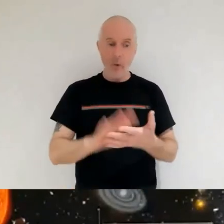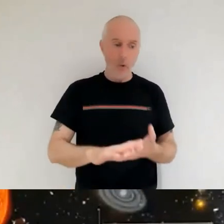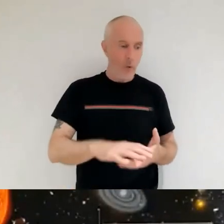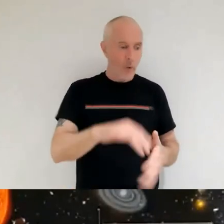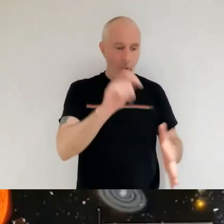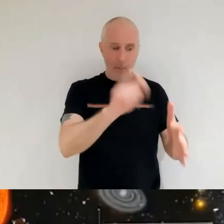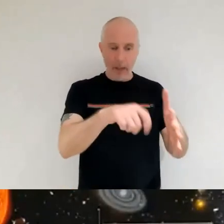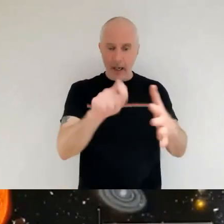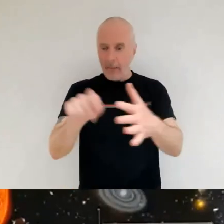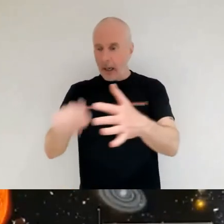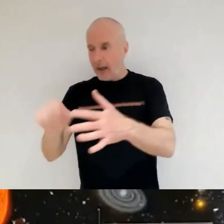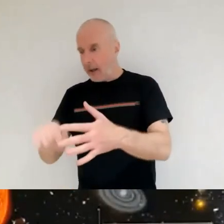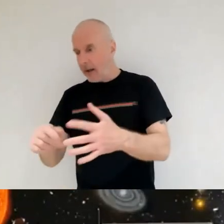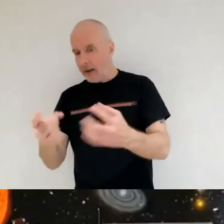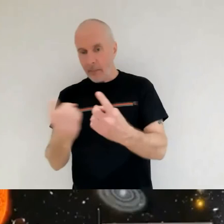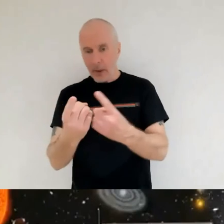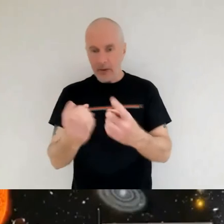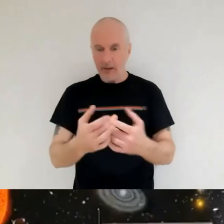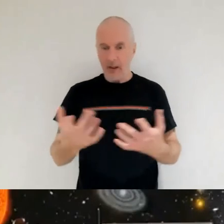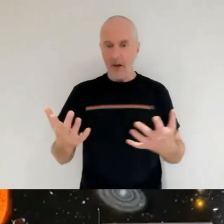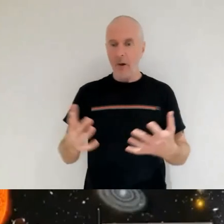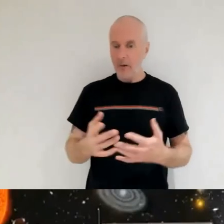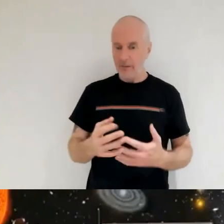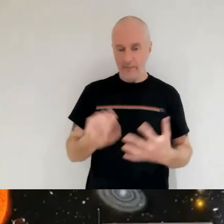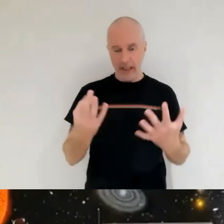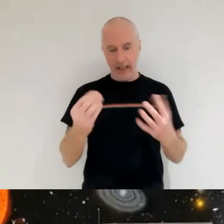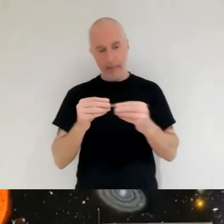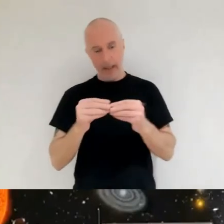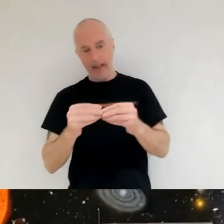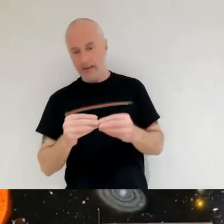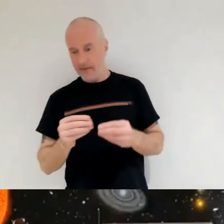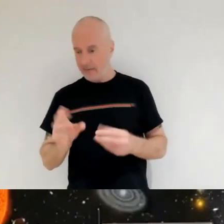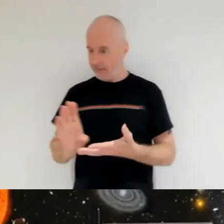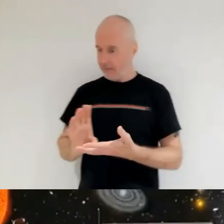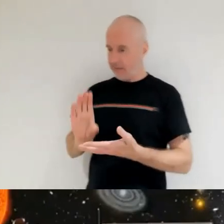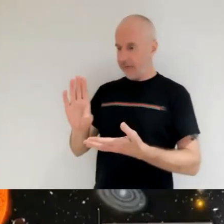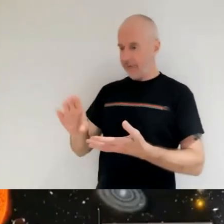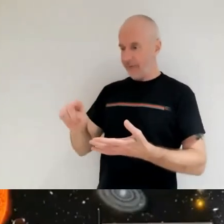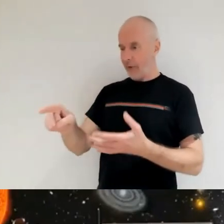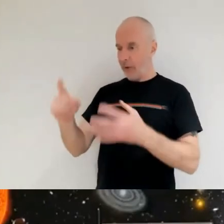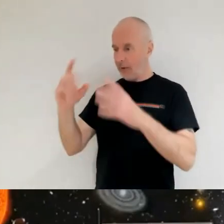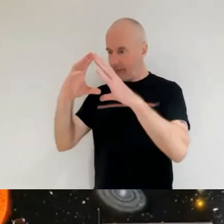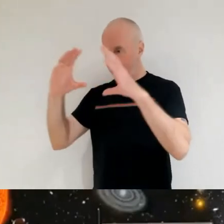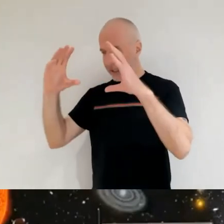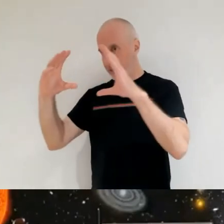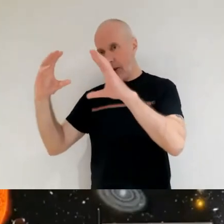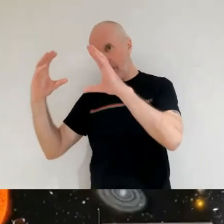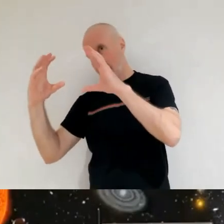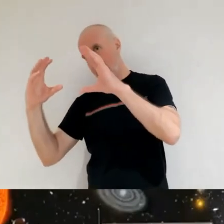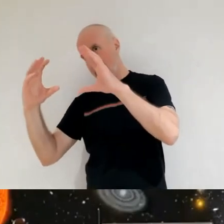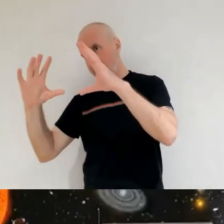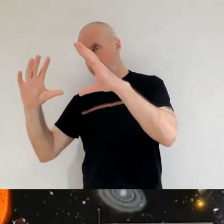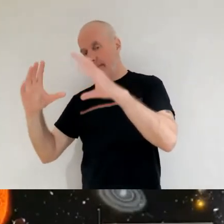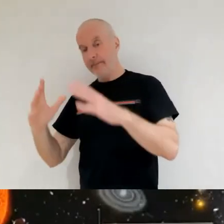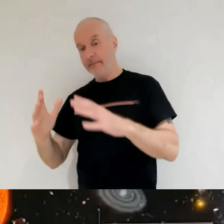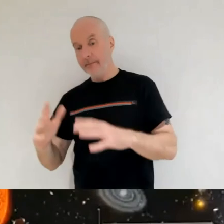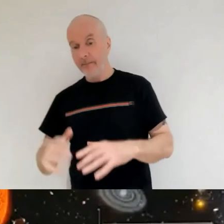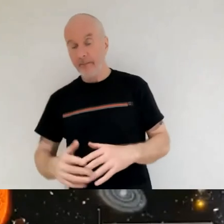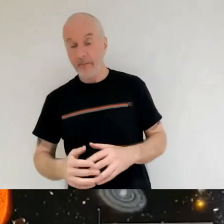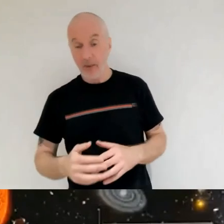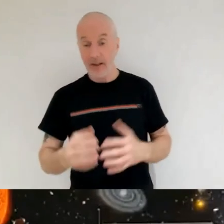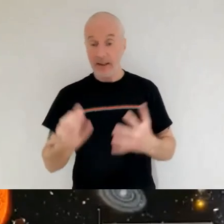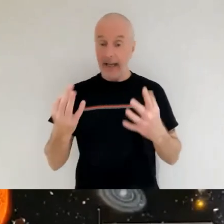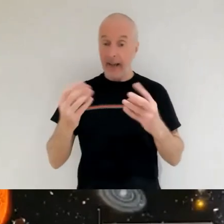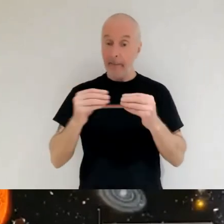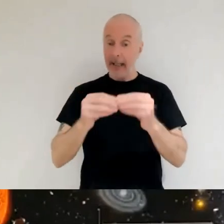so it's not as if we're just going yes we're throwing this money out there at it the other thing is that yes eight billion over the